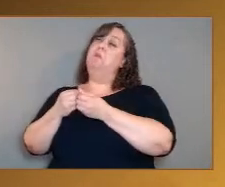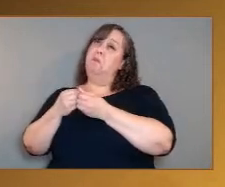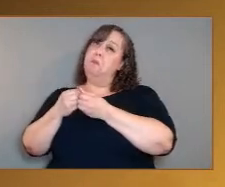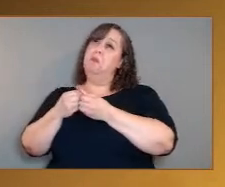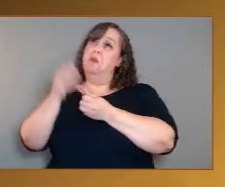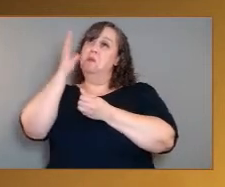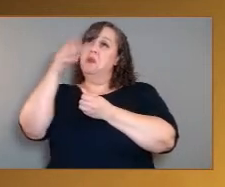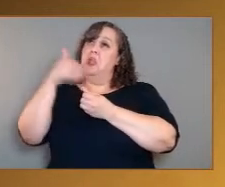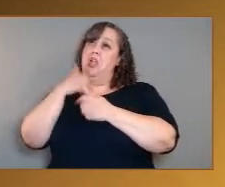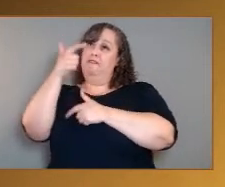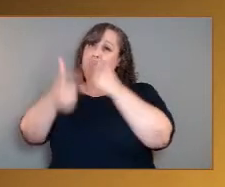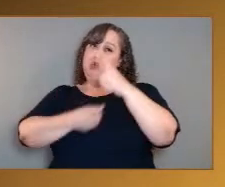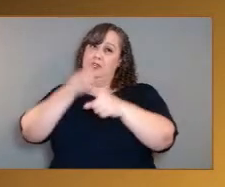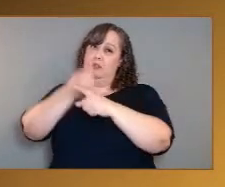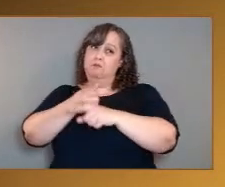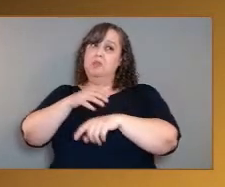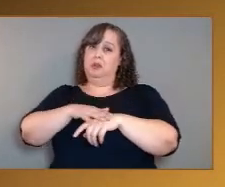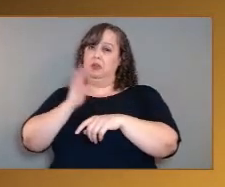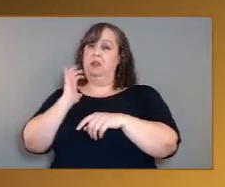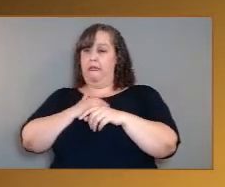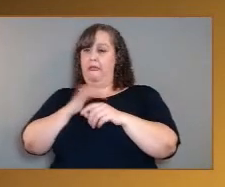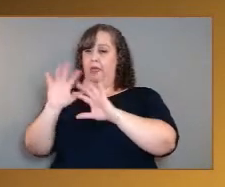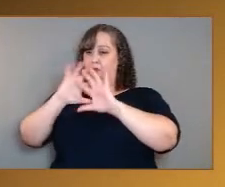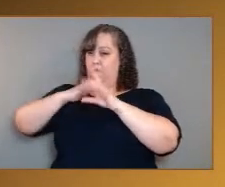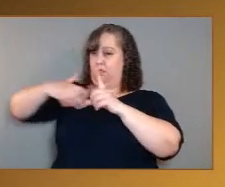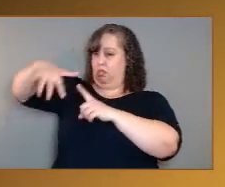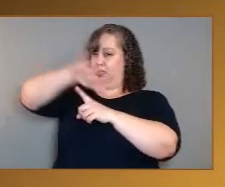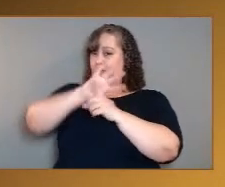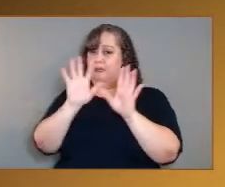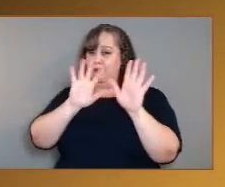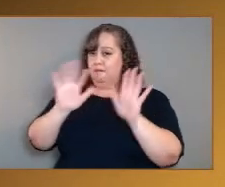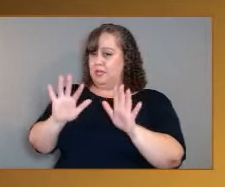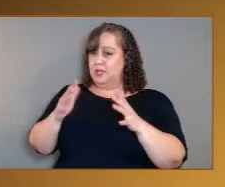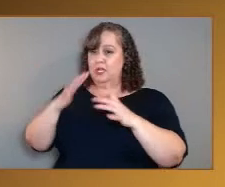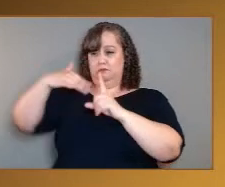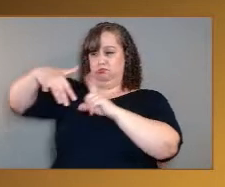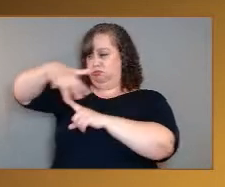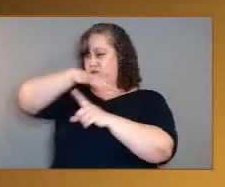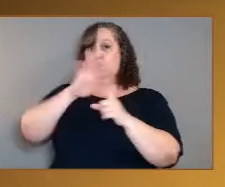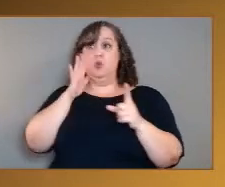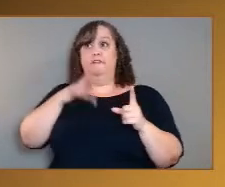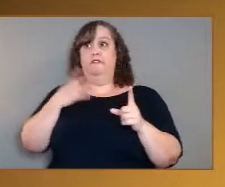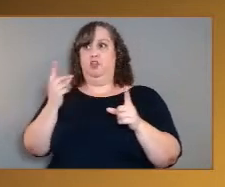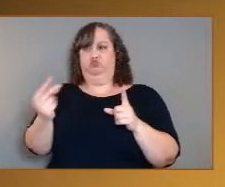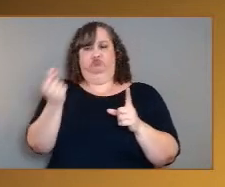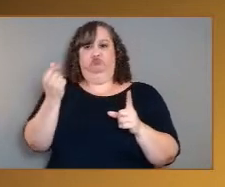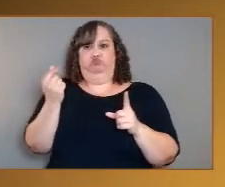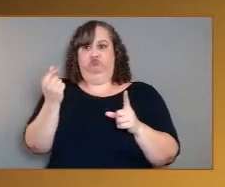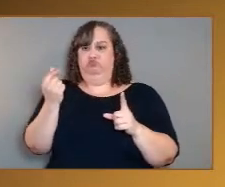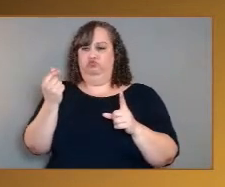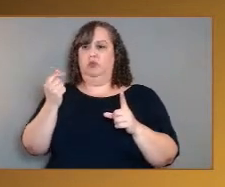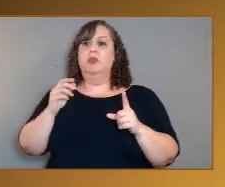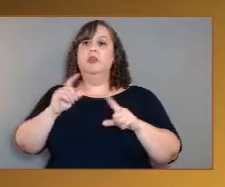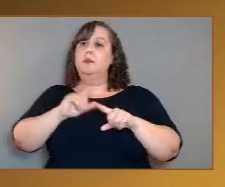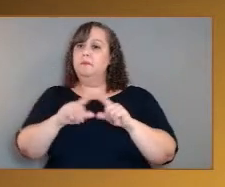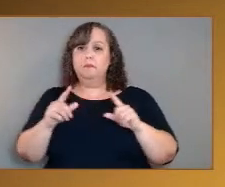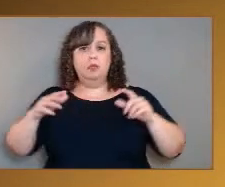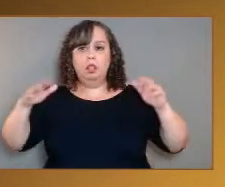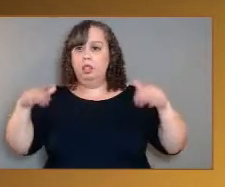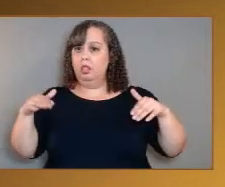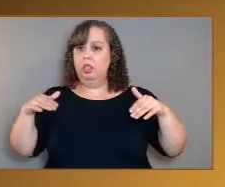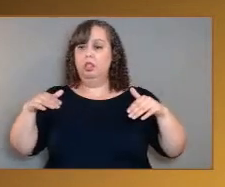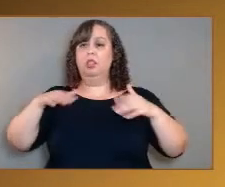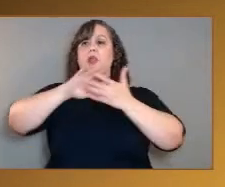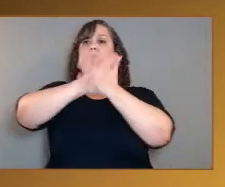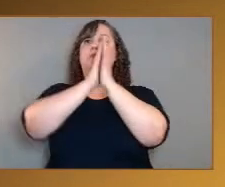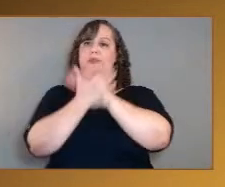impact on our climate. And we would feel that, you know, right away. But it would not turn us into a Venus. That would